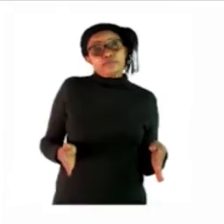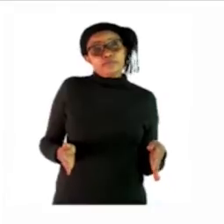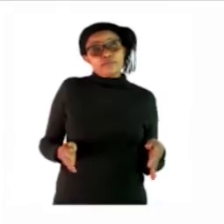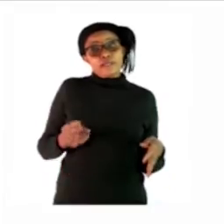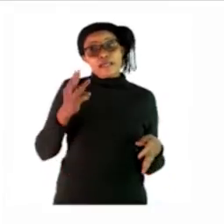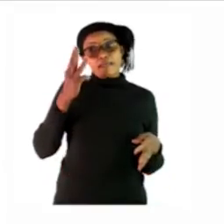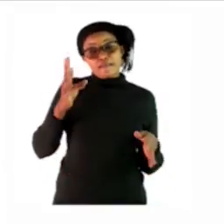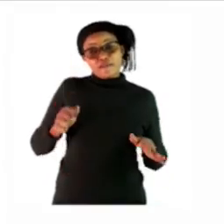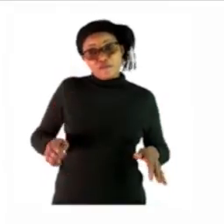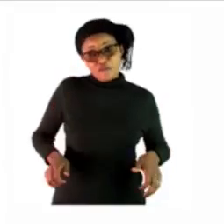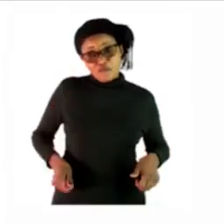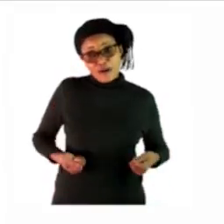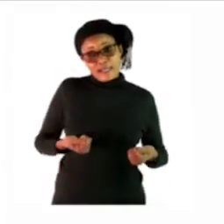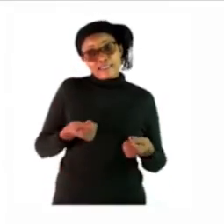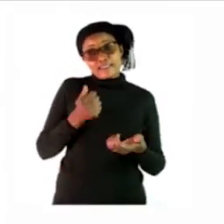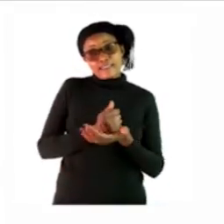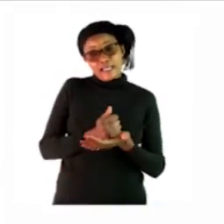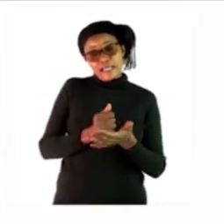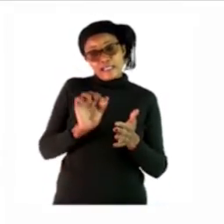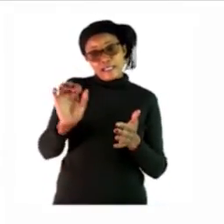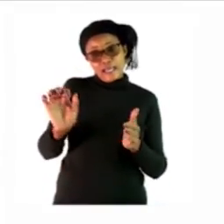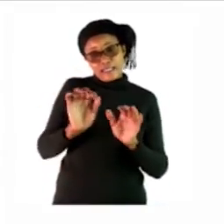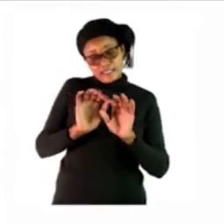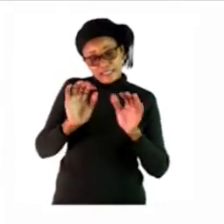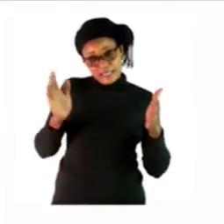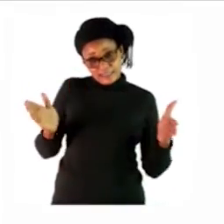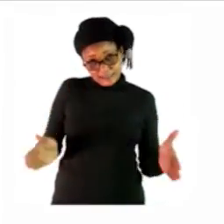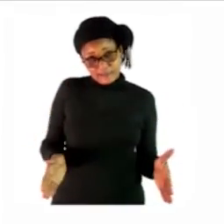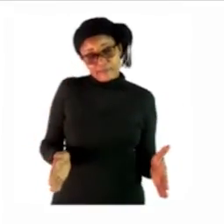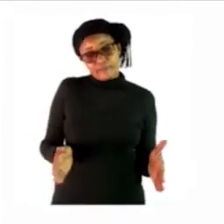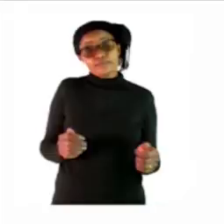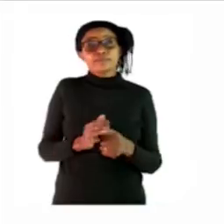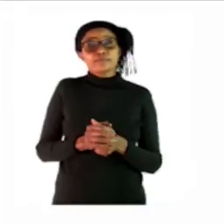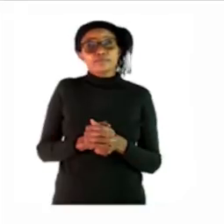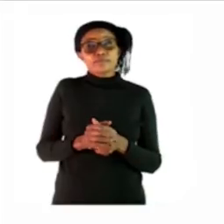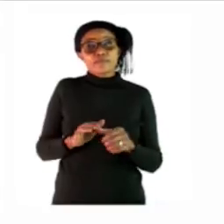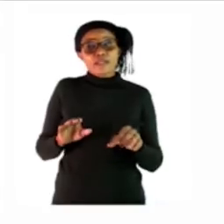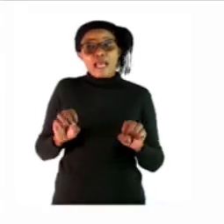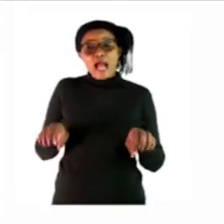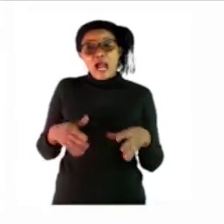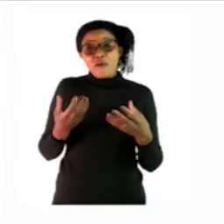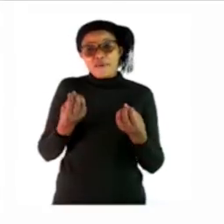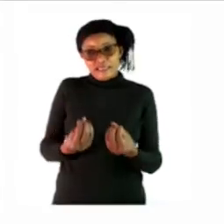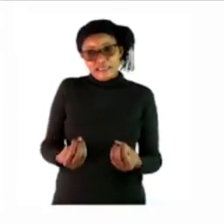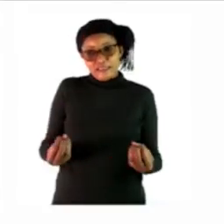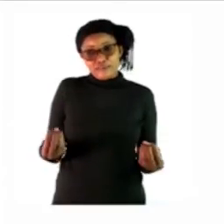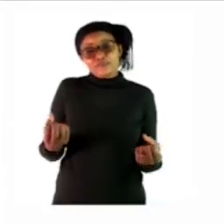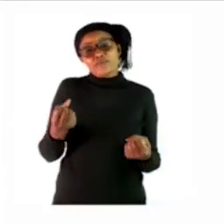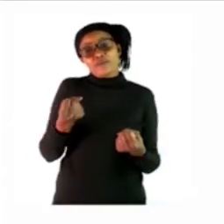three boys sat at their desks how many children